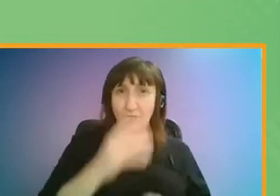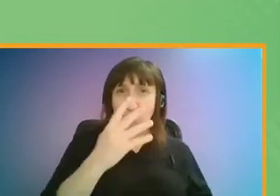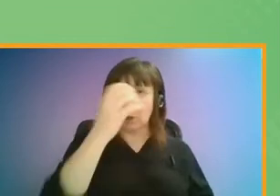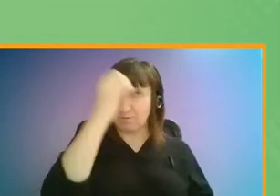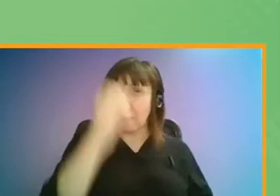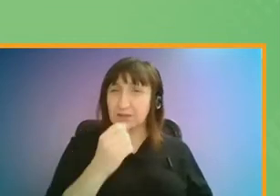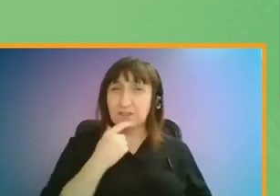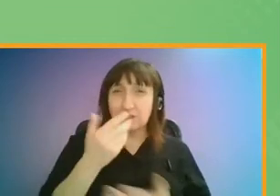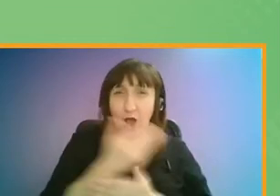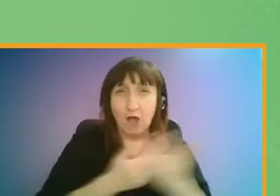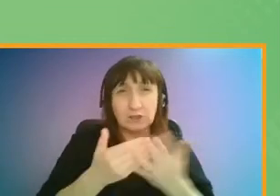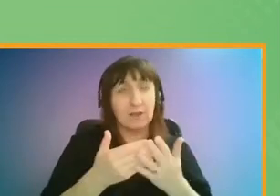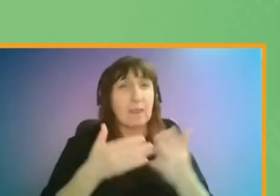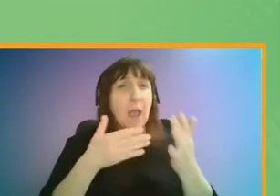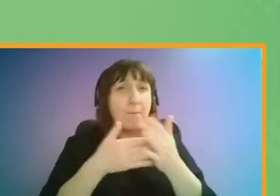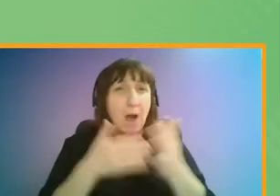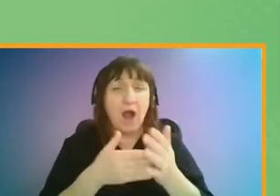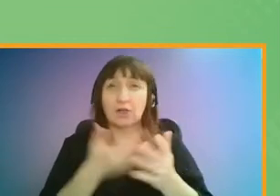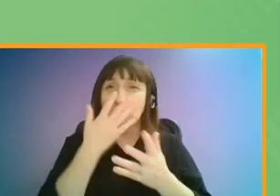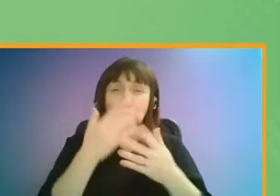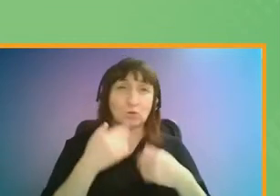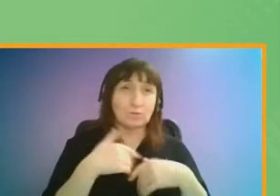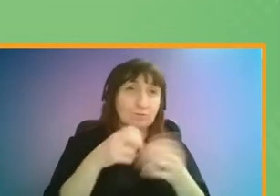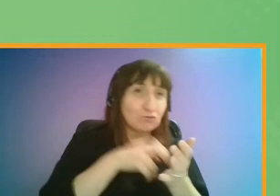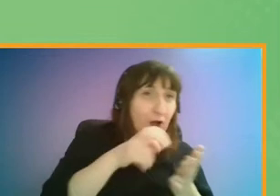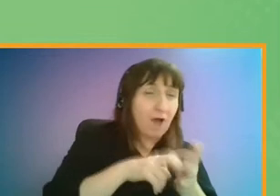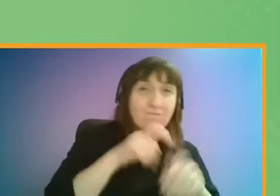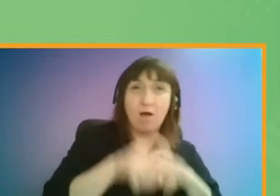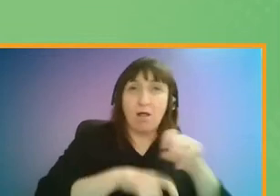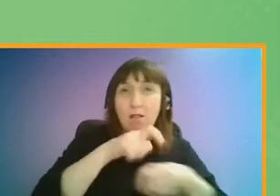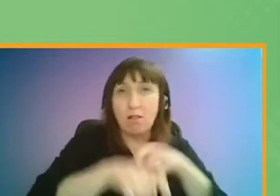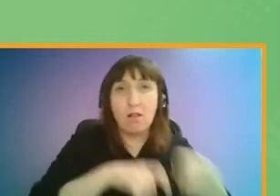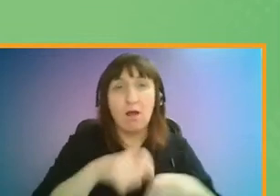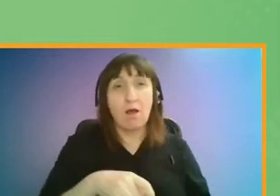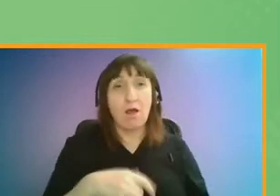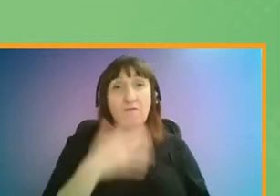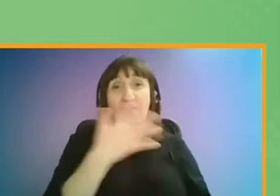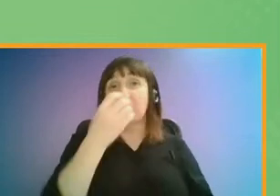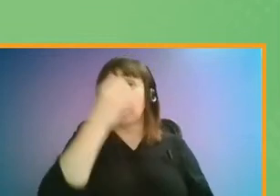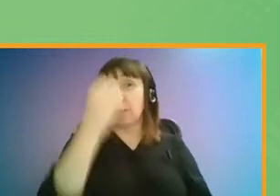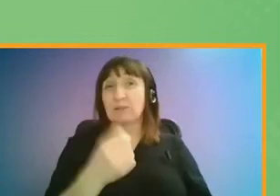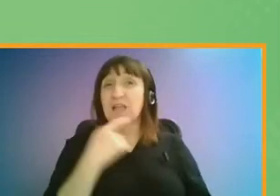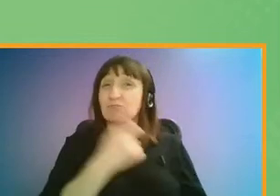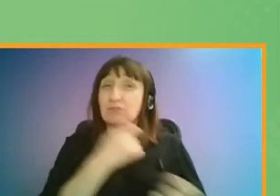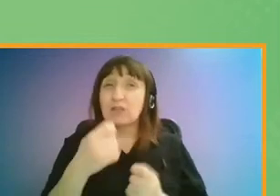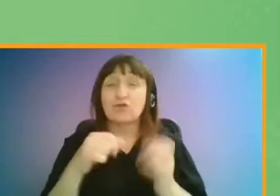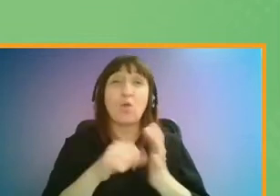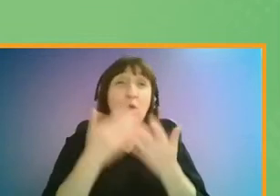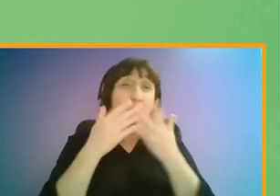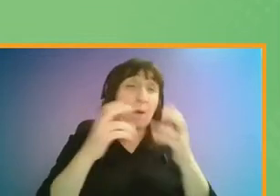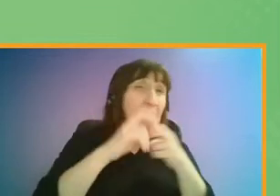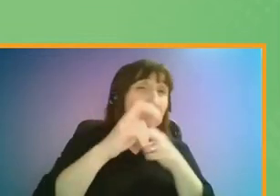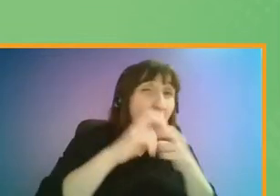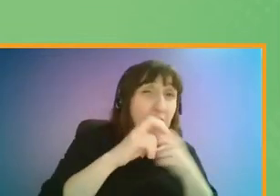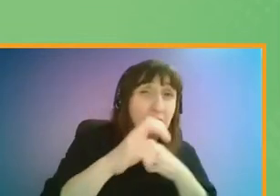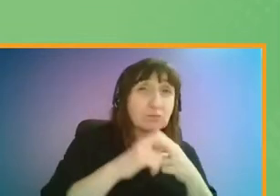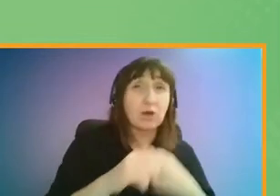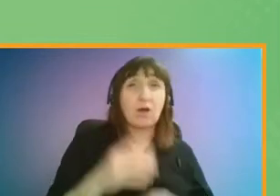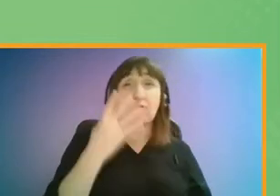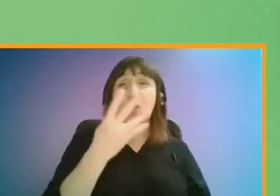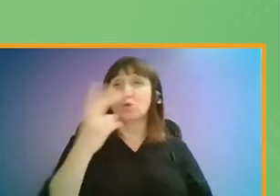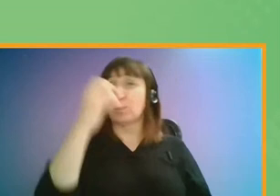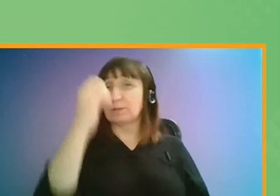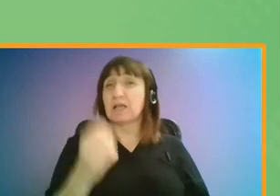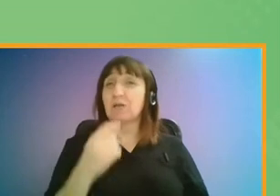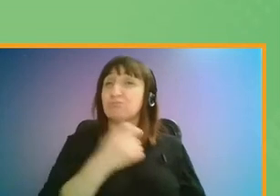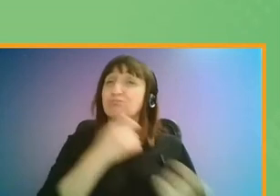barriers disabled people face to active travel and cycling, 53% of people raised issues with public transport and 42% of